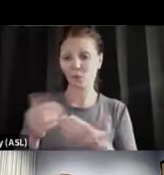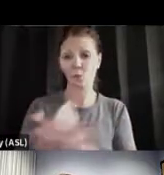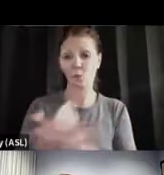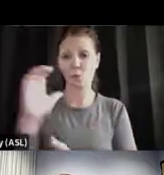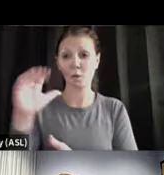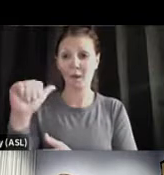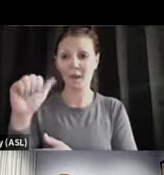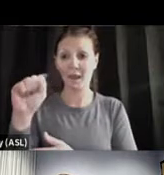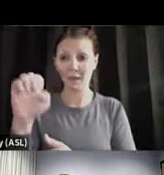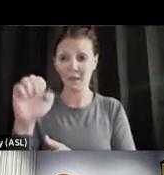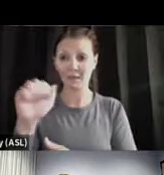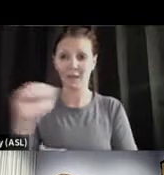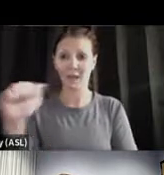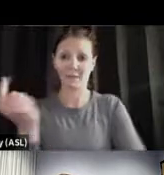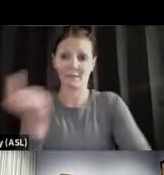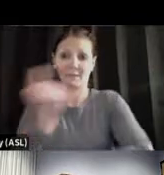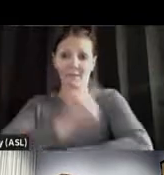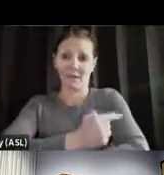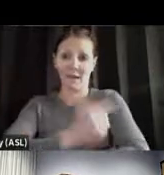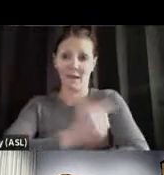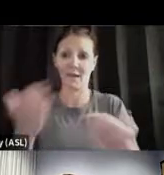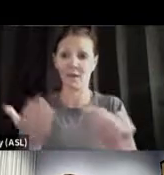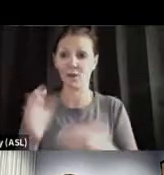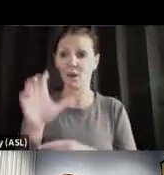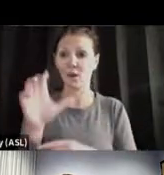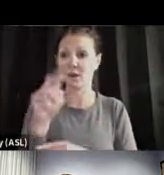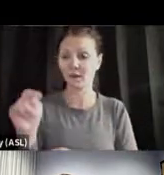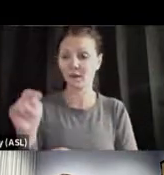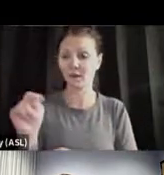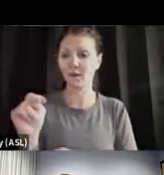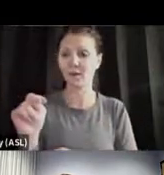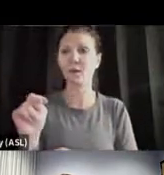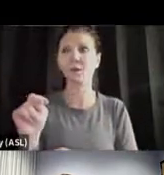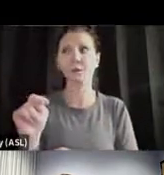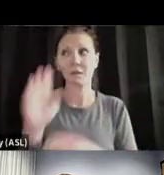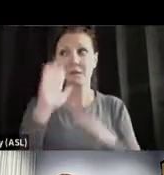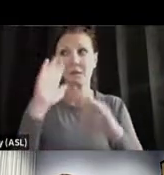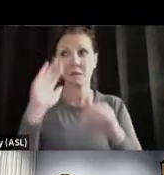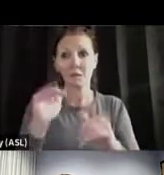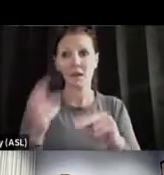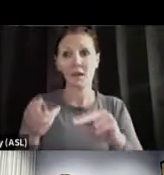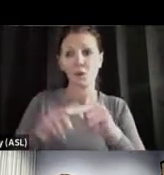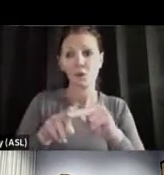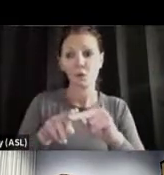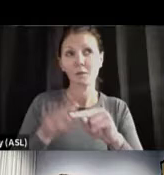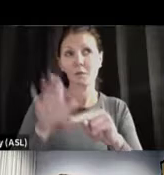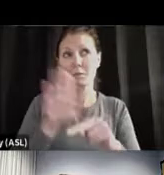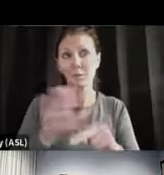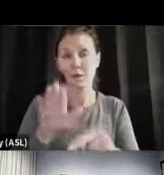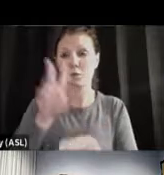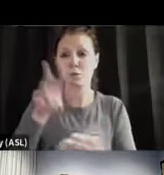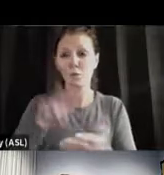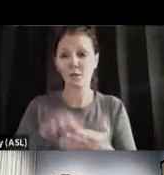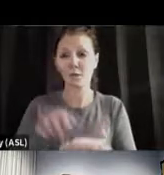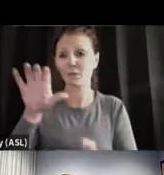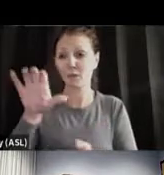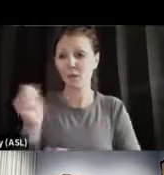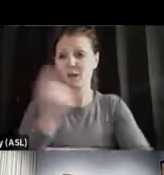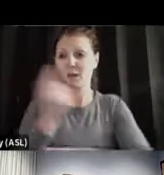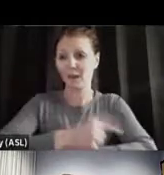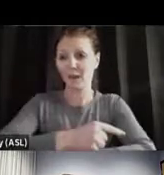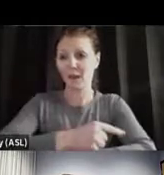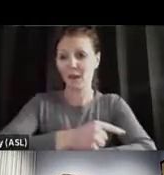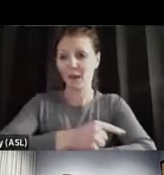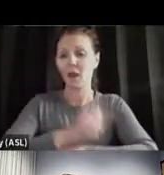cases per day in Connecticut. We'll see an increase to close to 2,500 cases per day. And then we'll to drop off again.